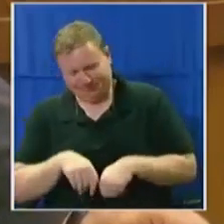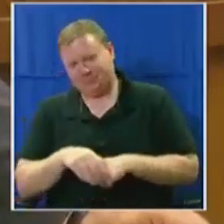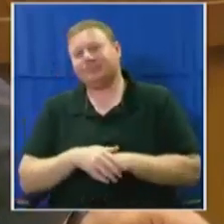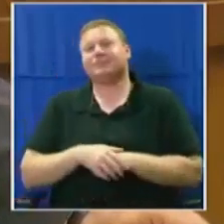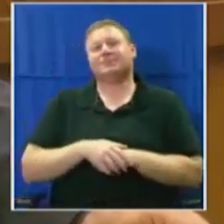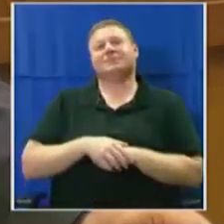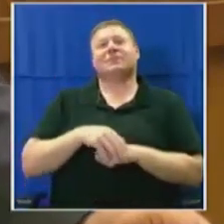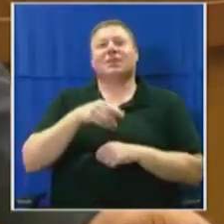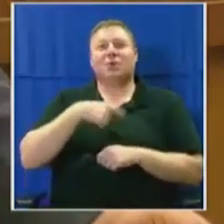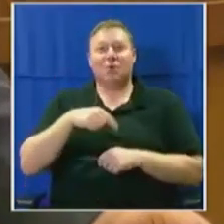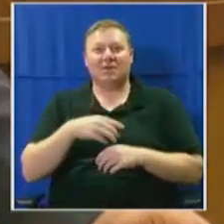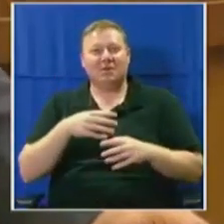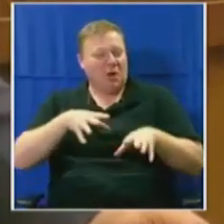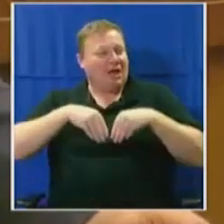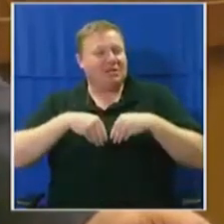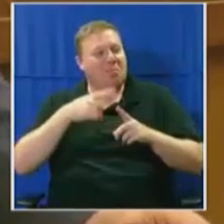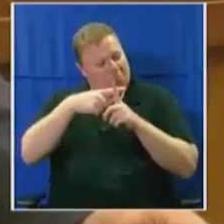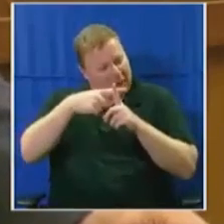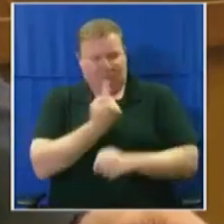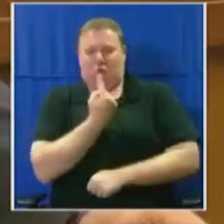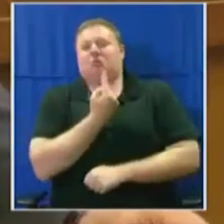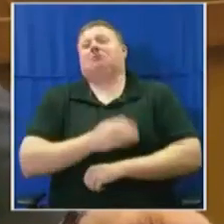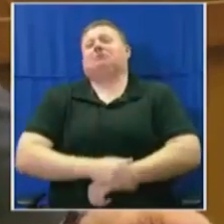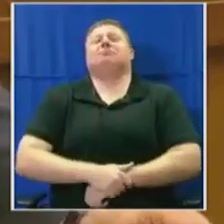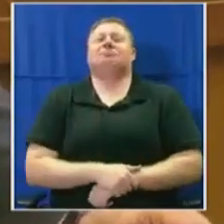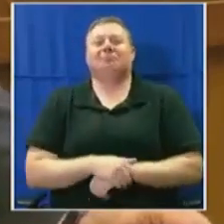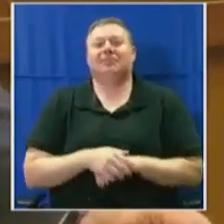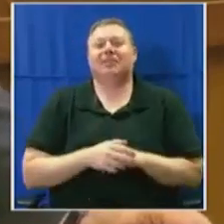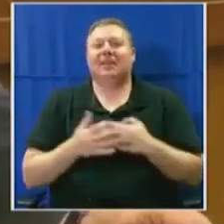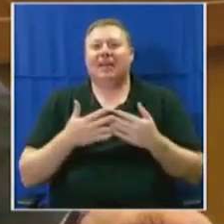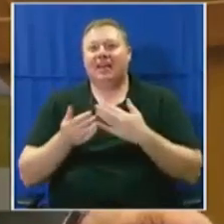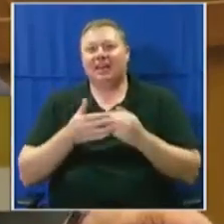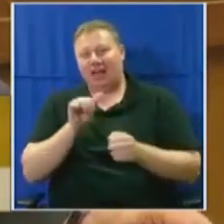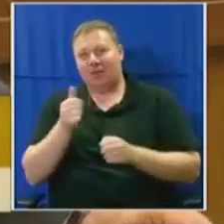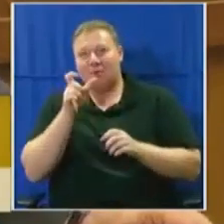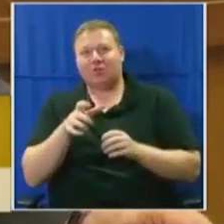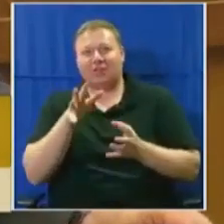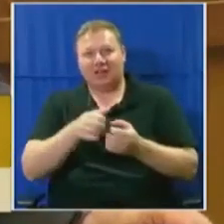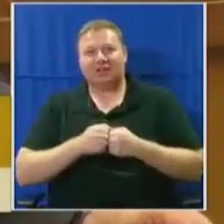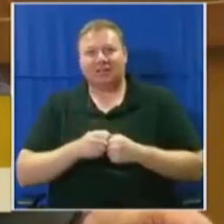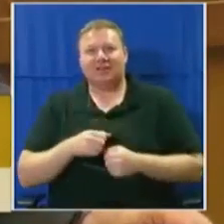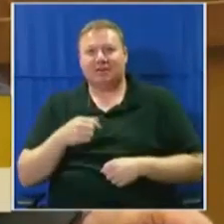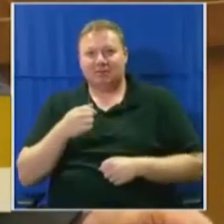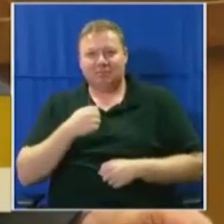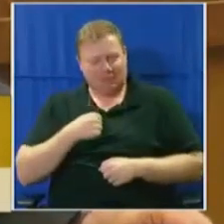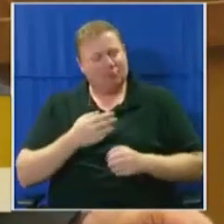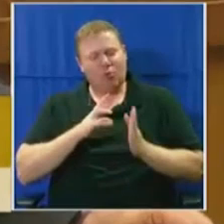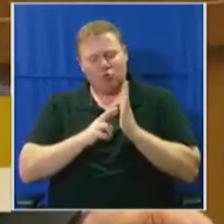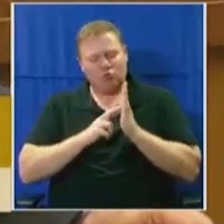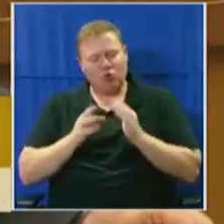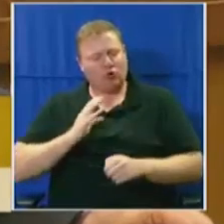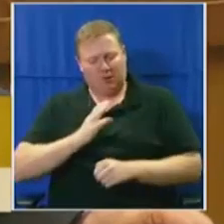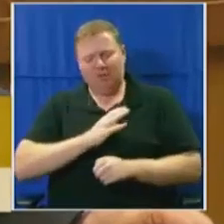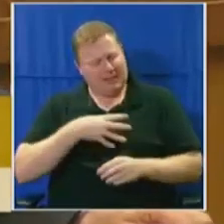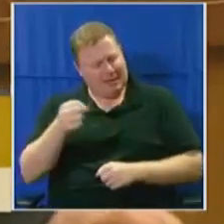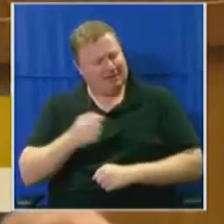We solely claim plus for ourselves. And if anybody else is going to claim that, I'm going to take that to the Rules Committee. I'm sorry,